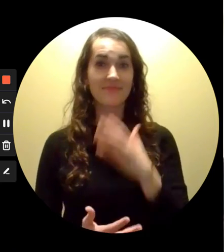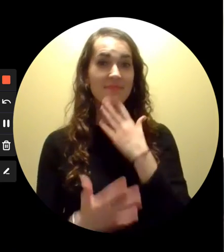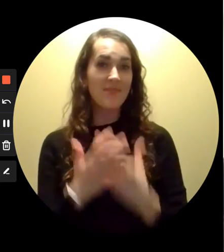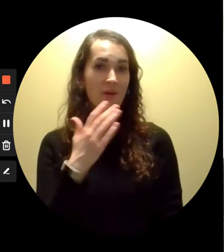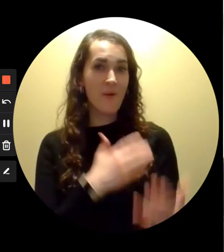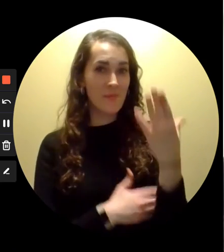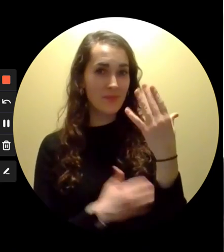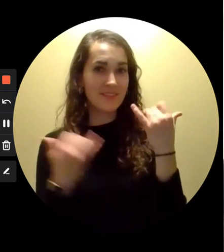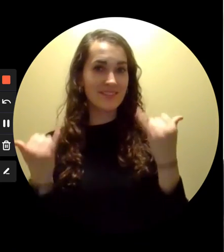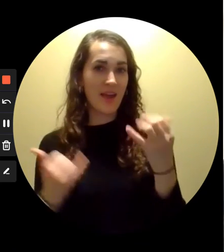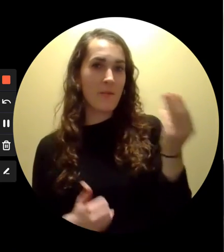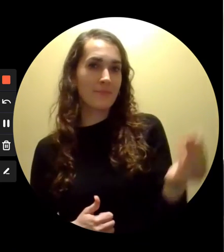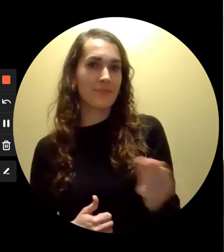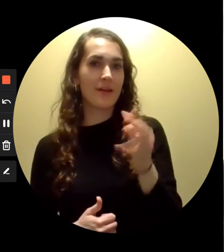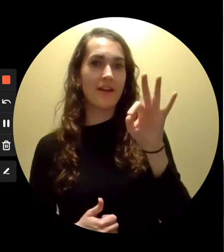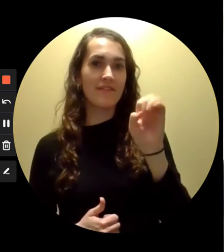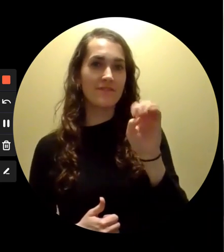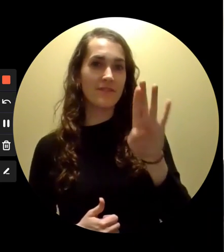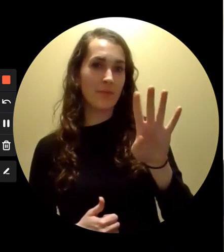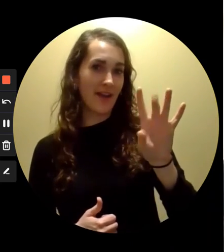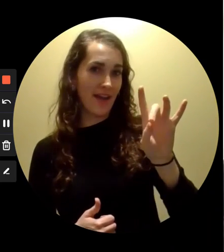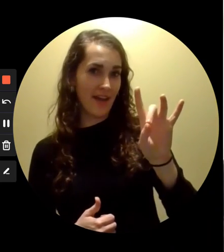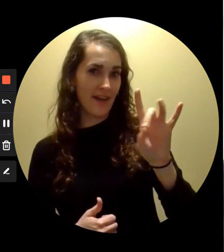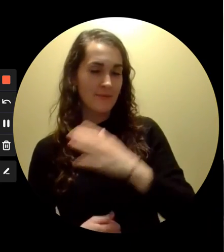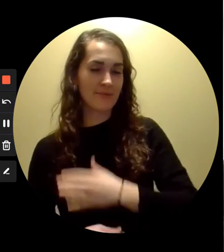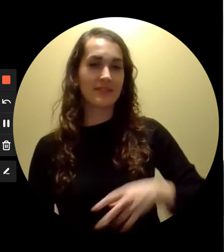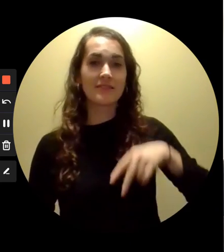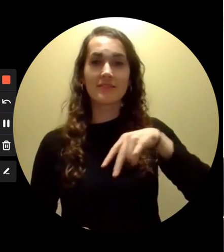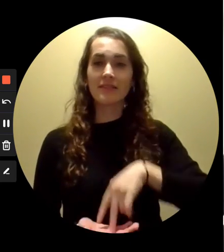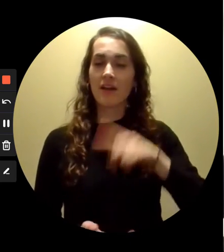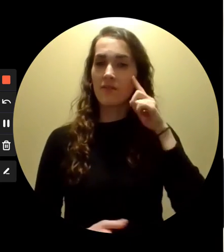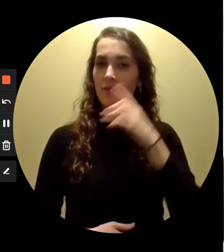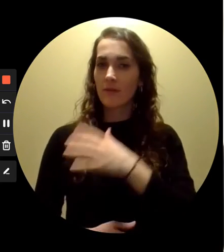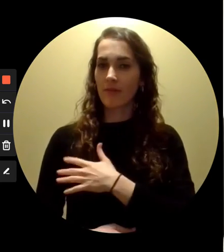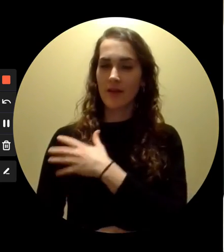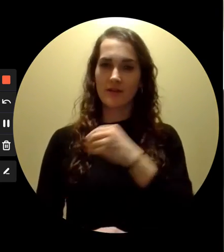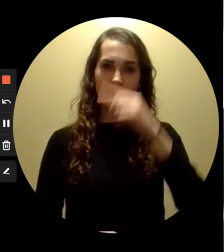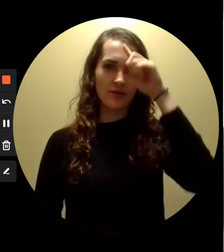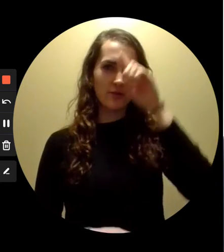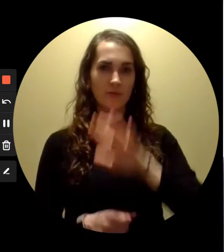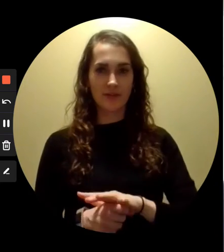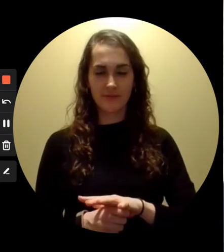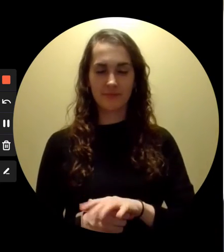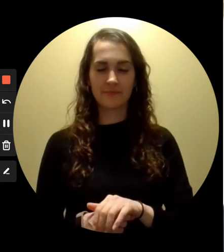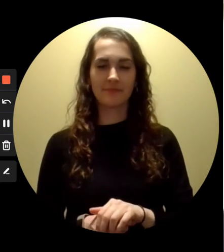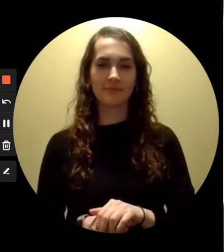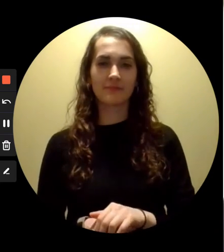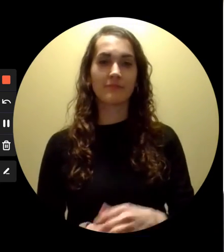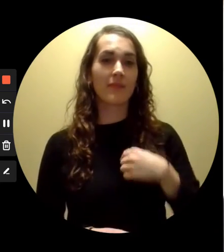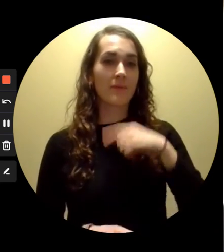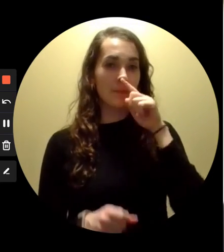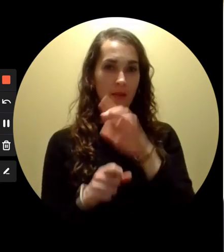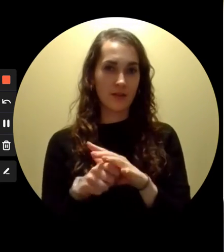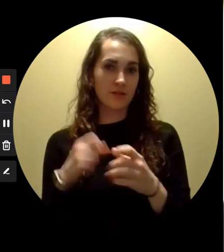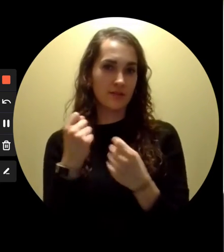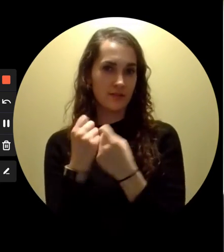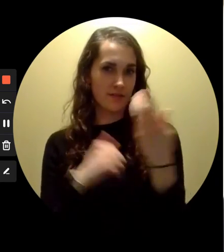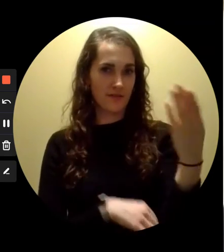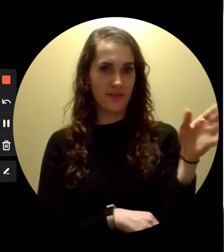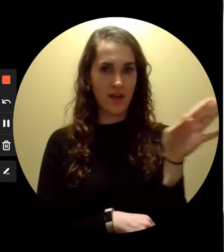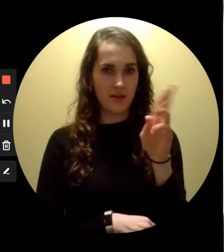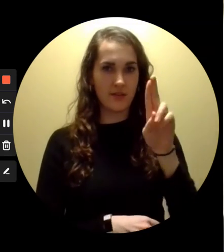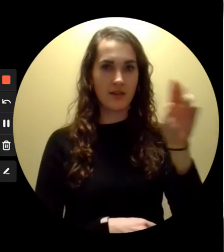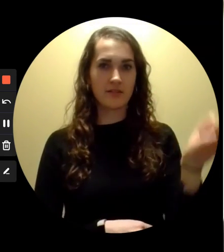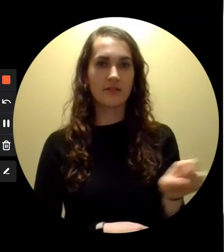Good morning. It's Monday, February 8th. Please rise for the Pledge and the Creed. I pledge allegiance to the